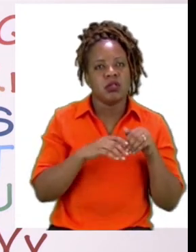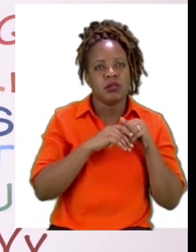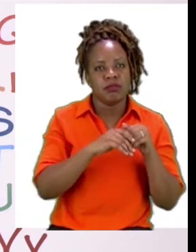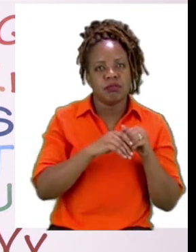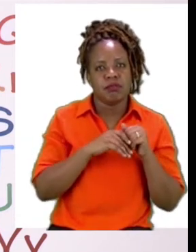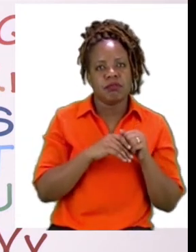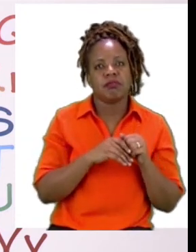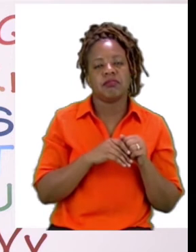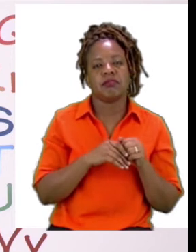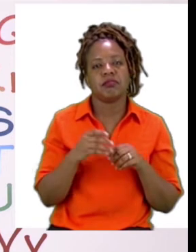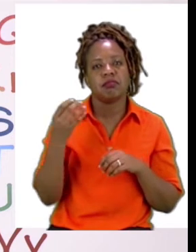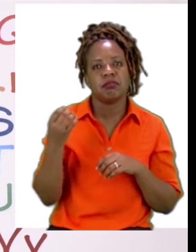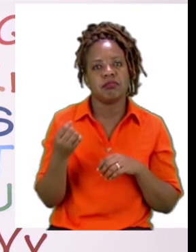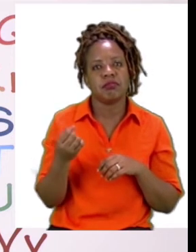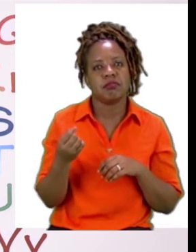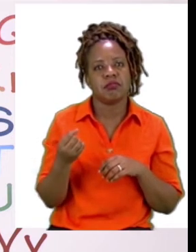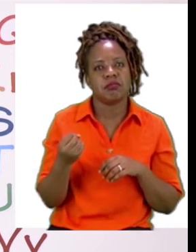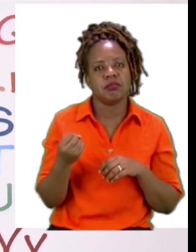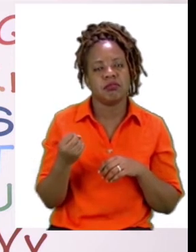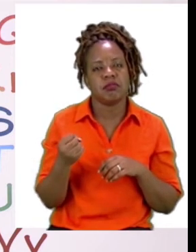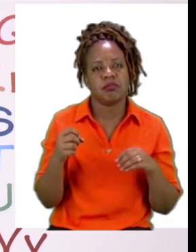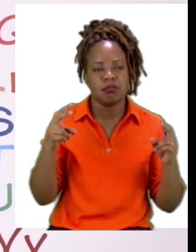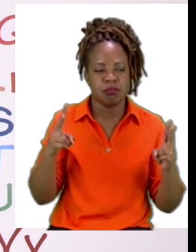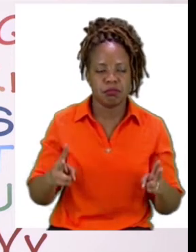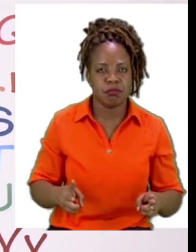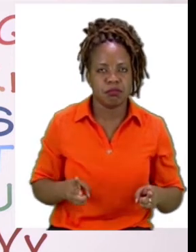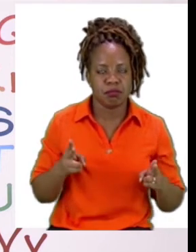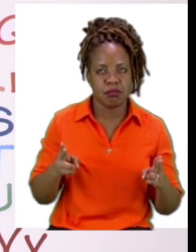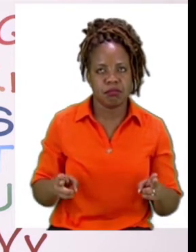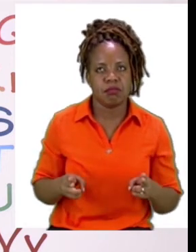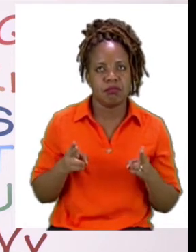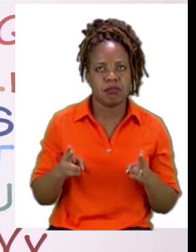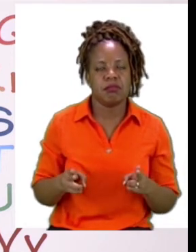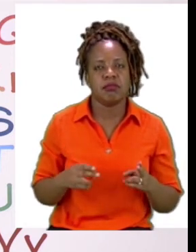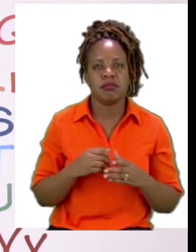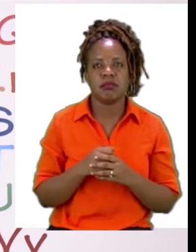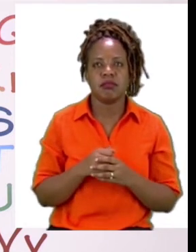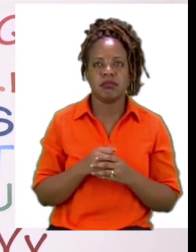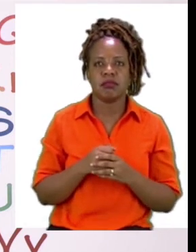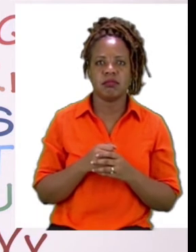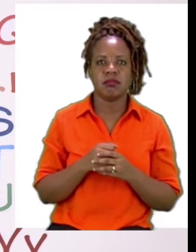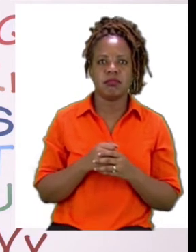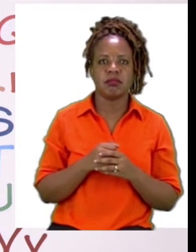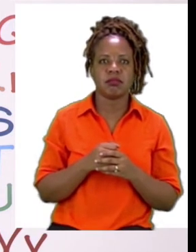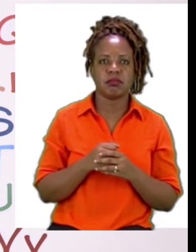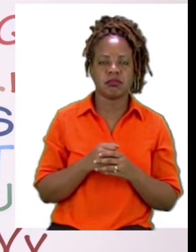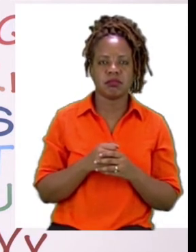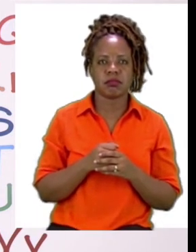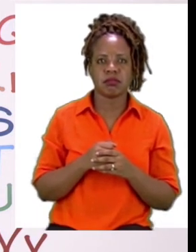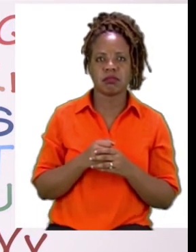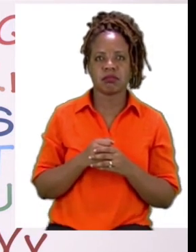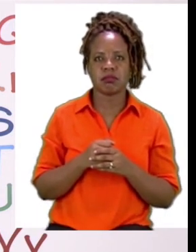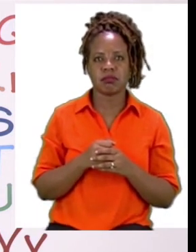And then on this side, we have a train. And it is moving on the rails. This is